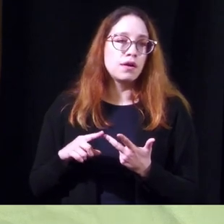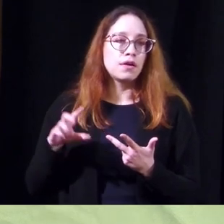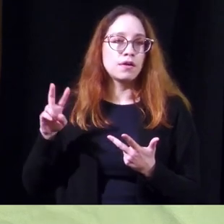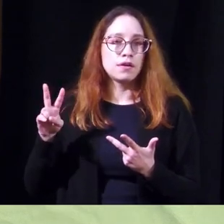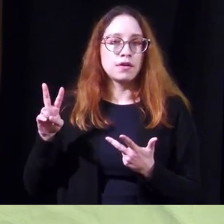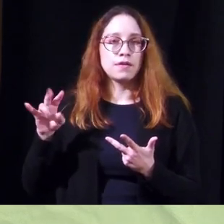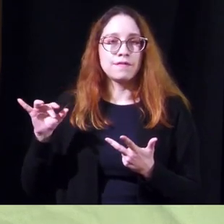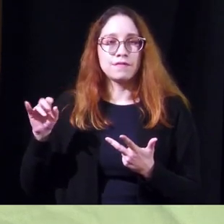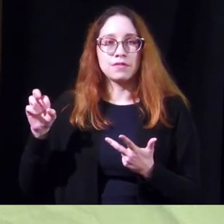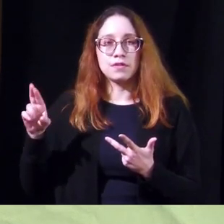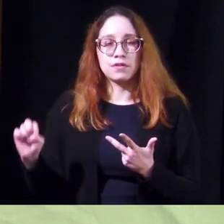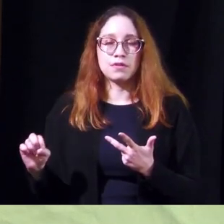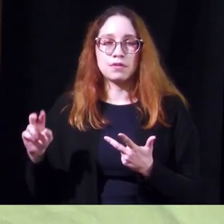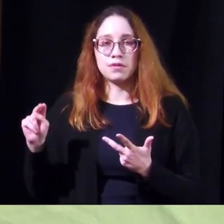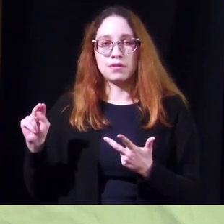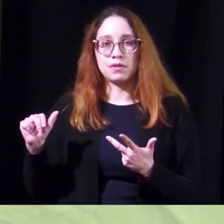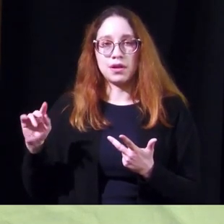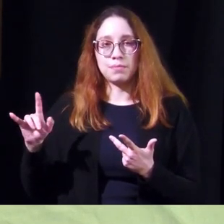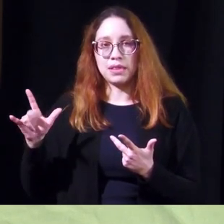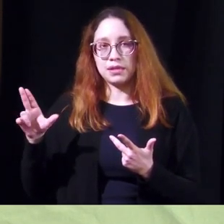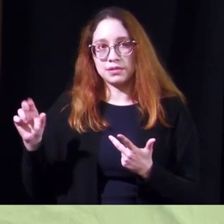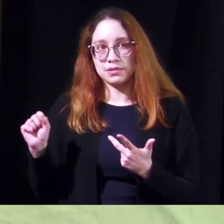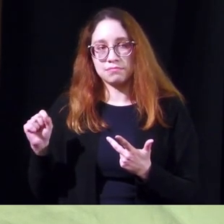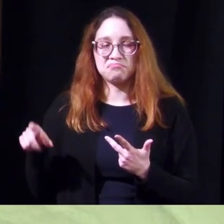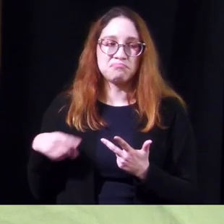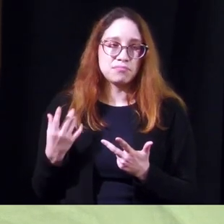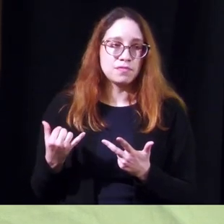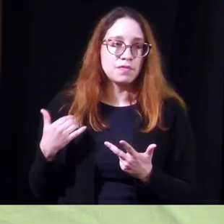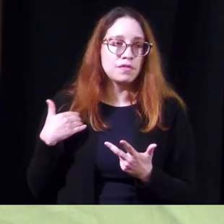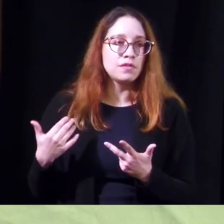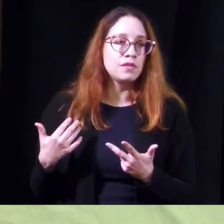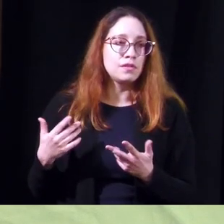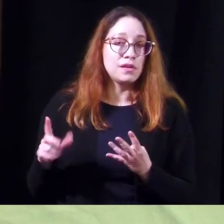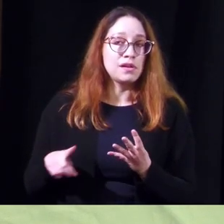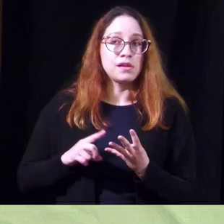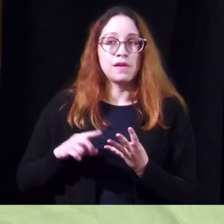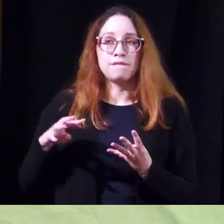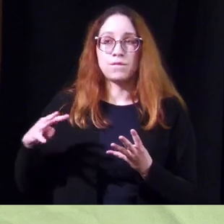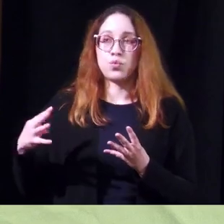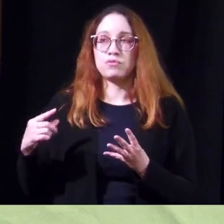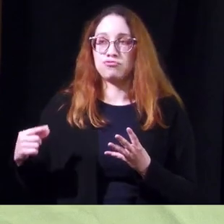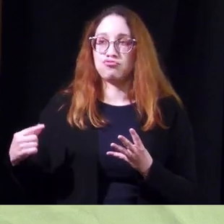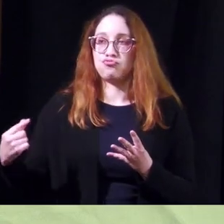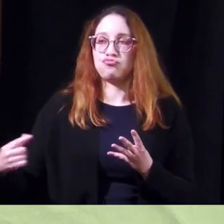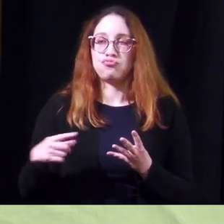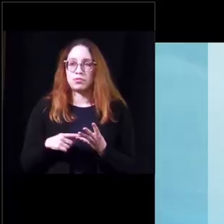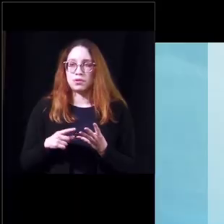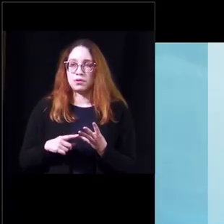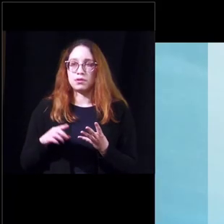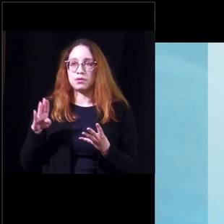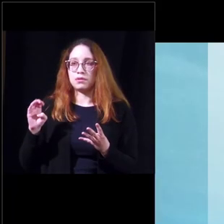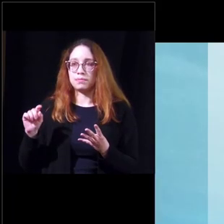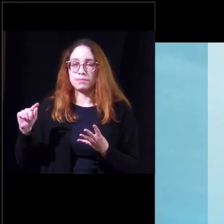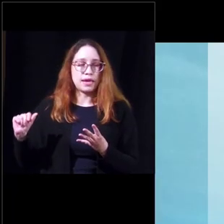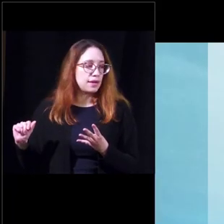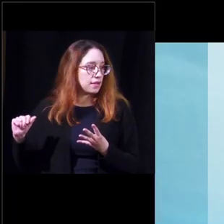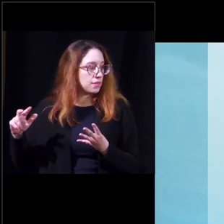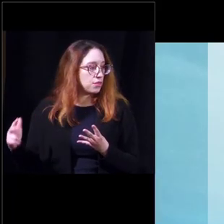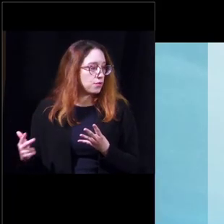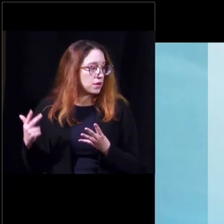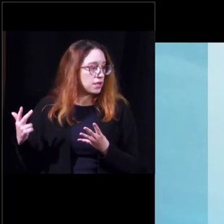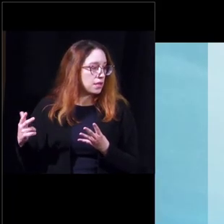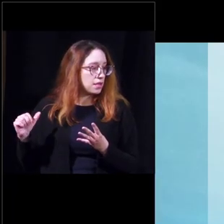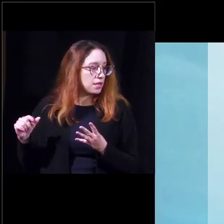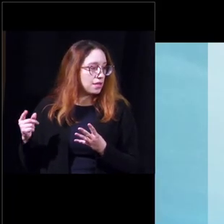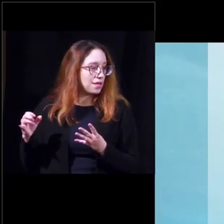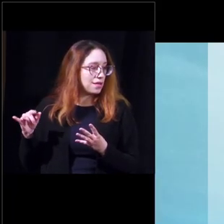vesicare enablex um and now we have a fourth generation which are the beta-3 agonists and these are